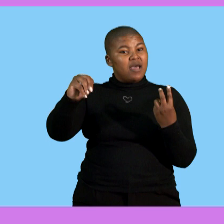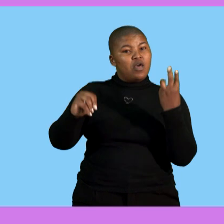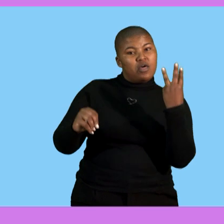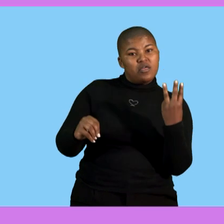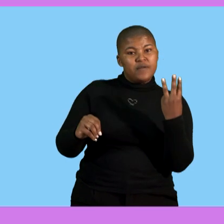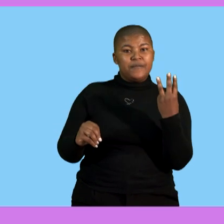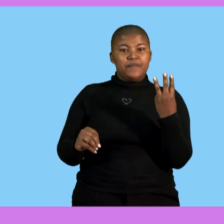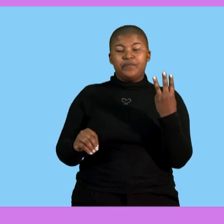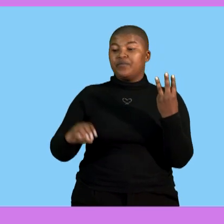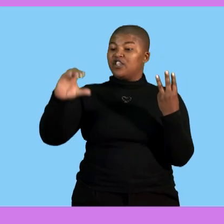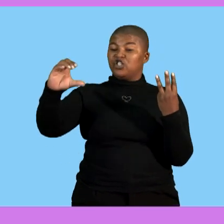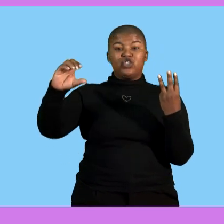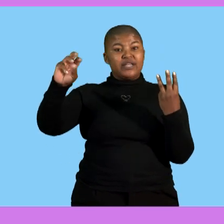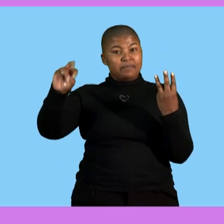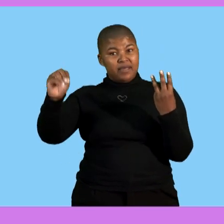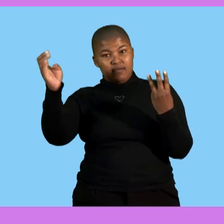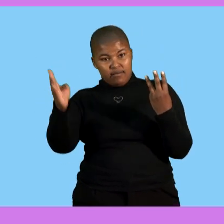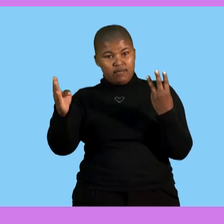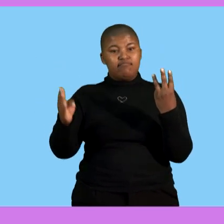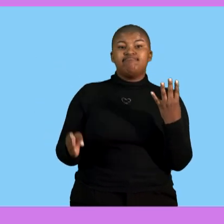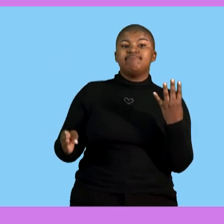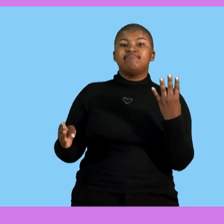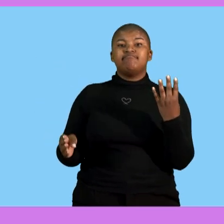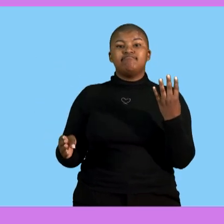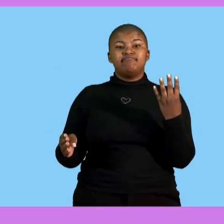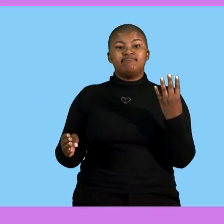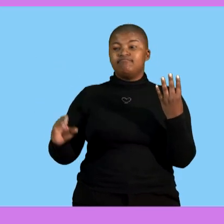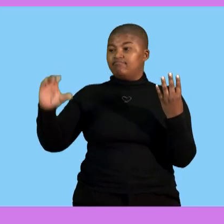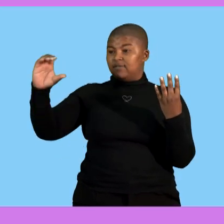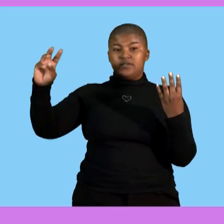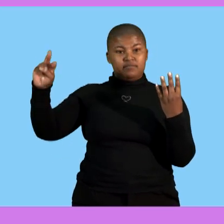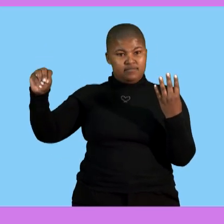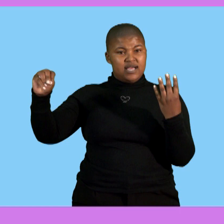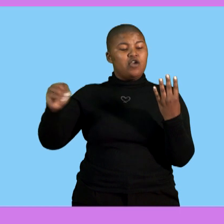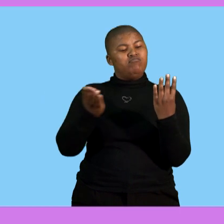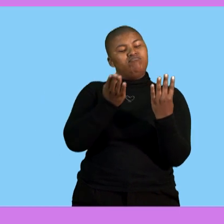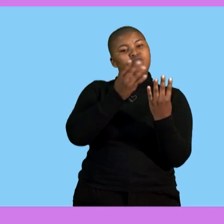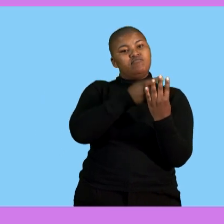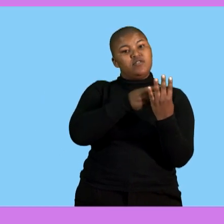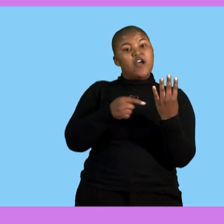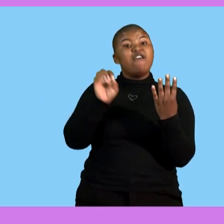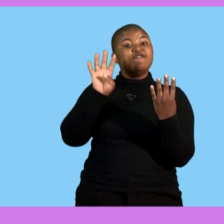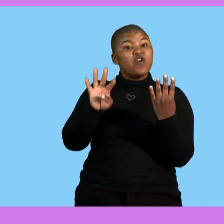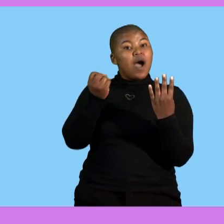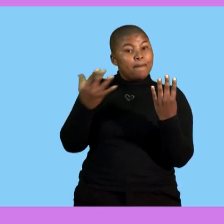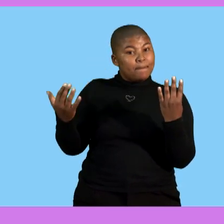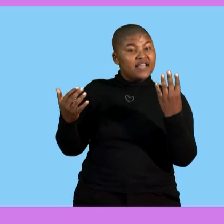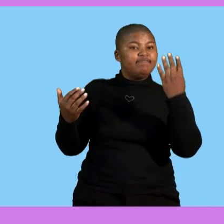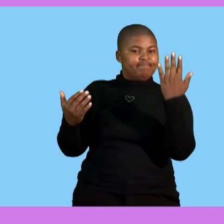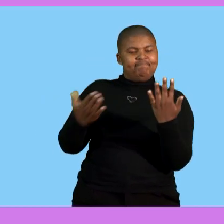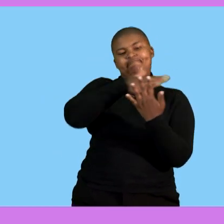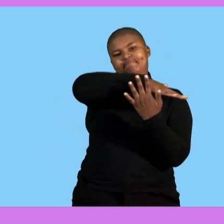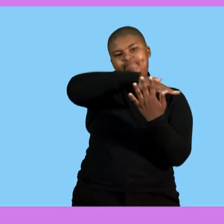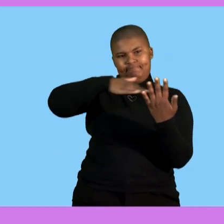Chicken and mayo. I record chicken and mayo. So now it's four. It's four. So now to make a five,